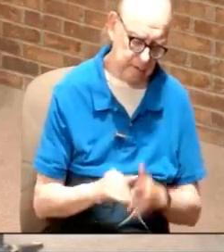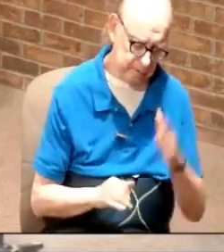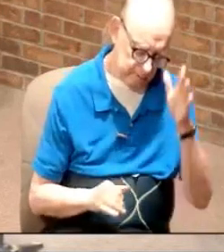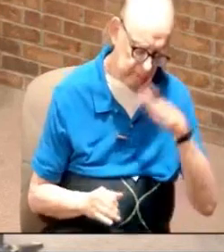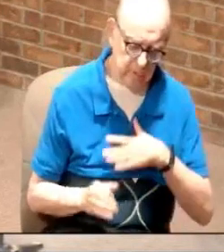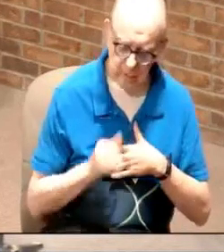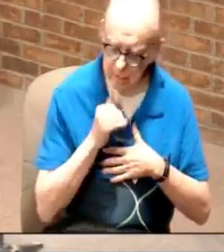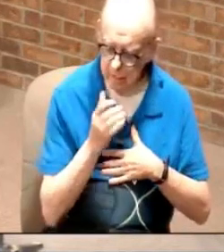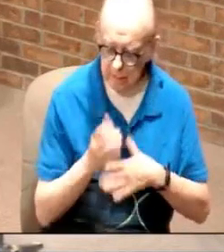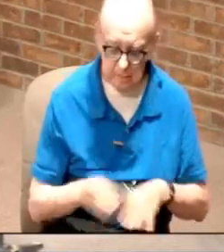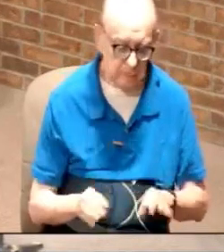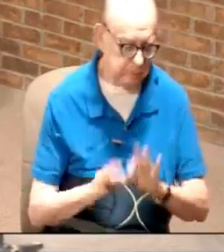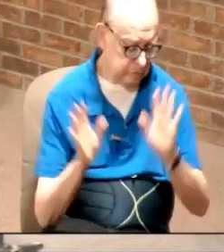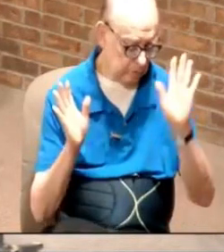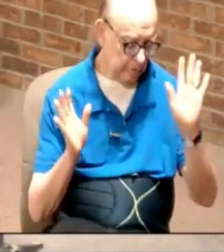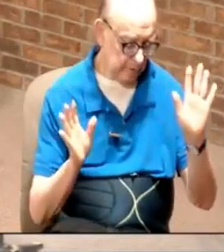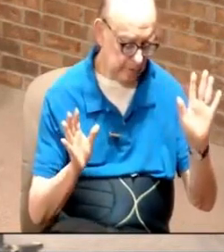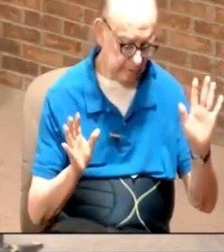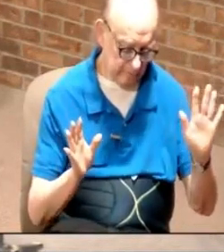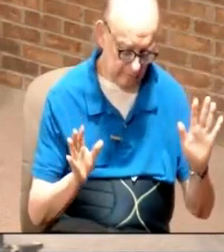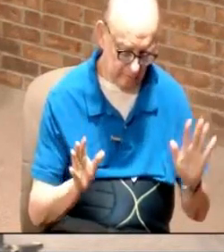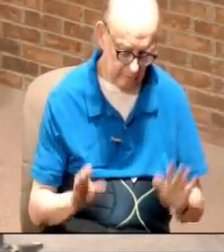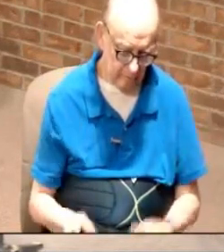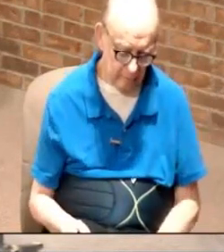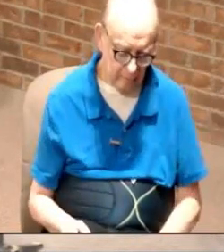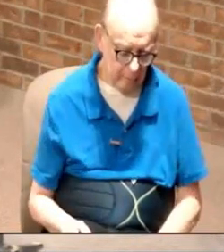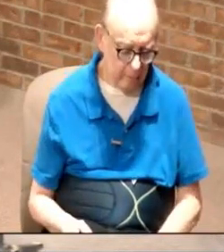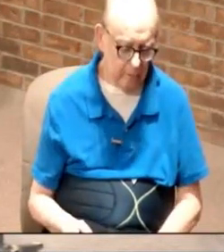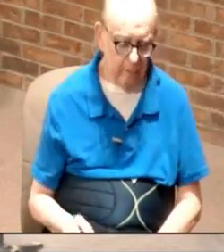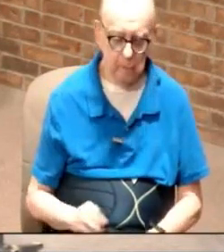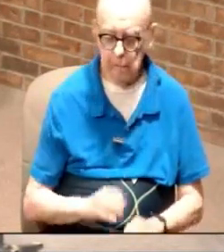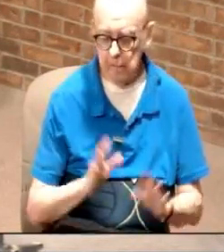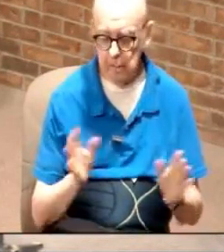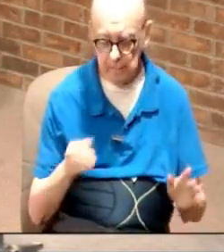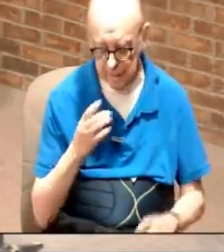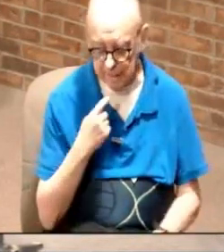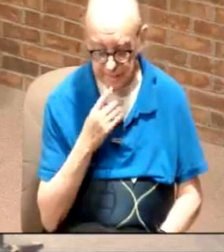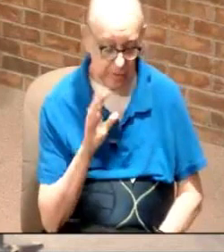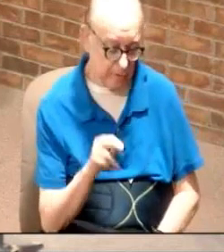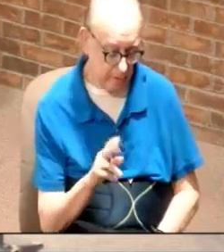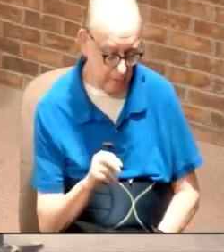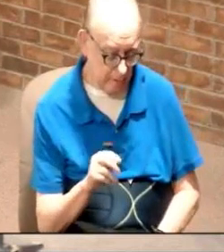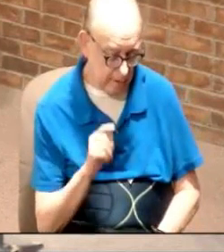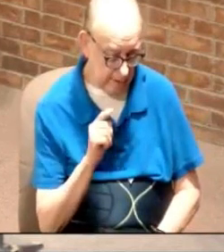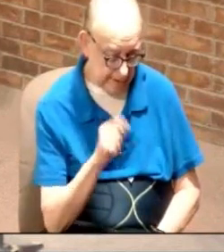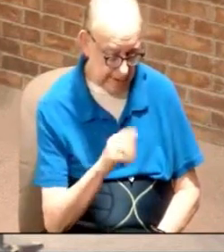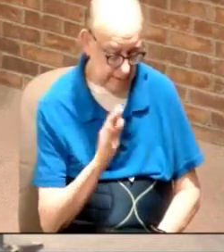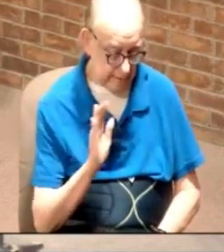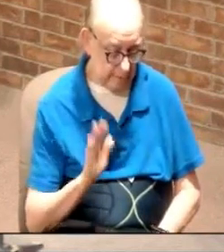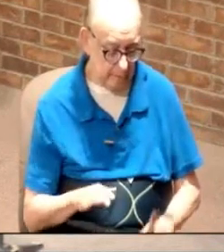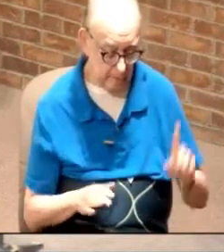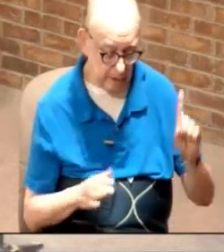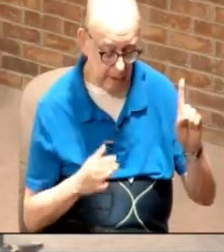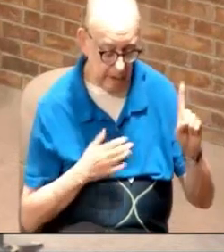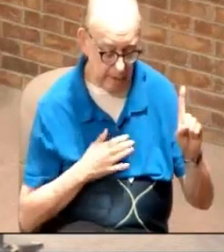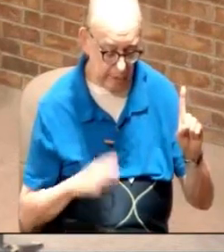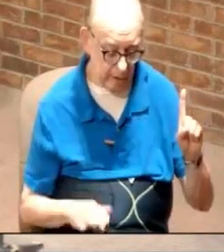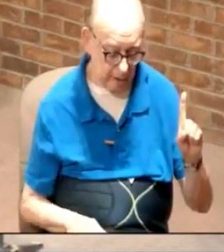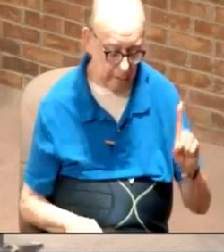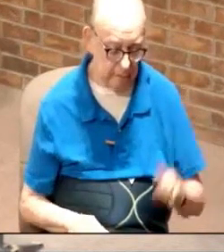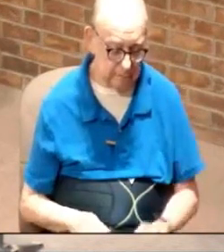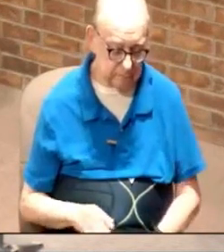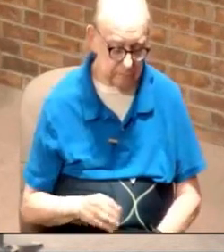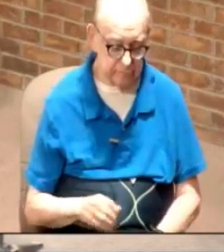guy isn't worth a dime. Not worth anything. God says, No, he's my child. And he says,